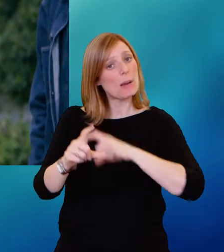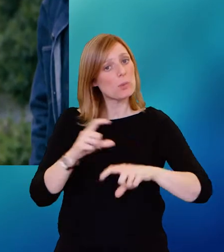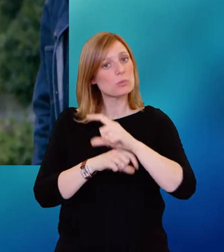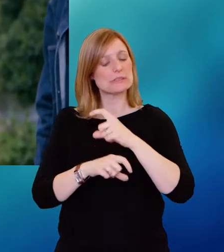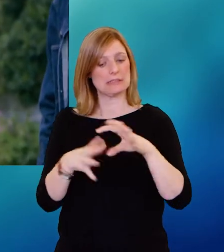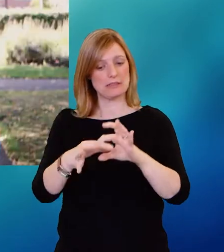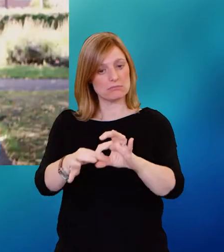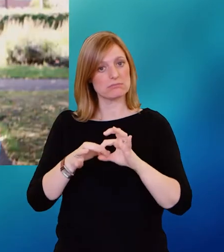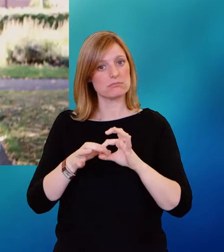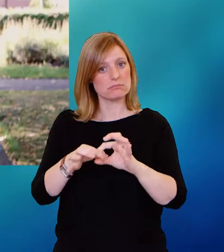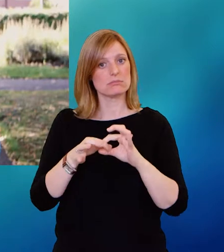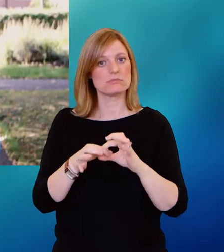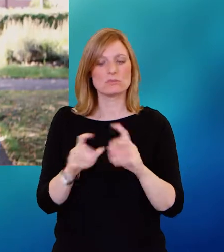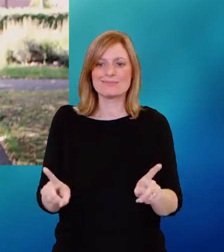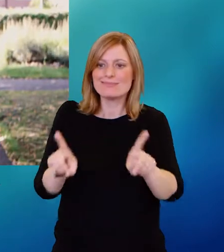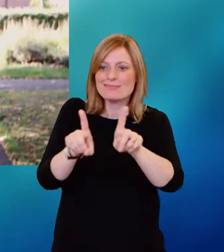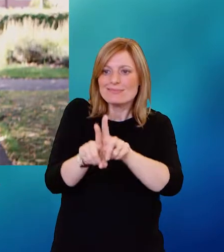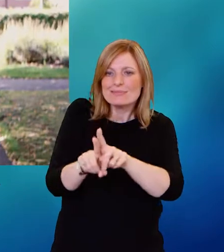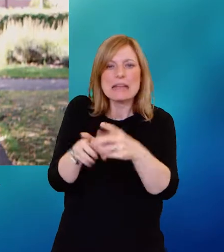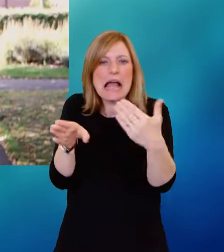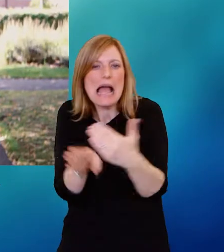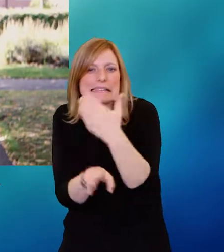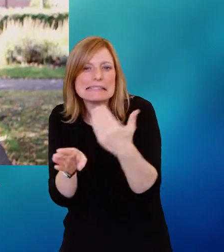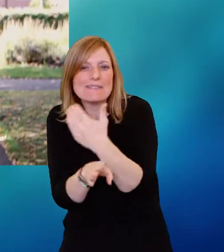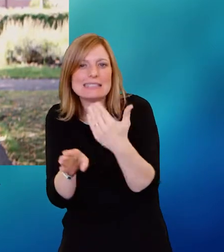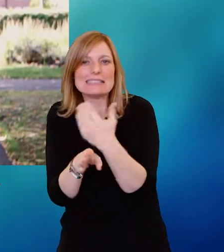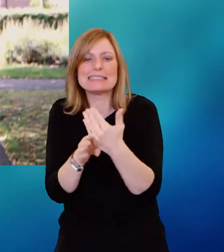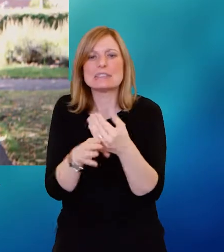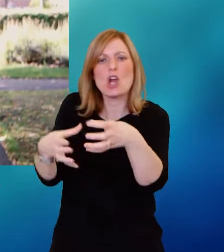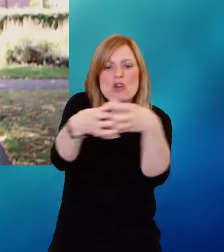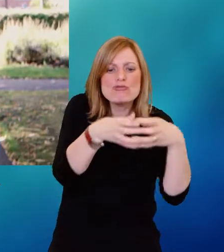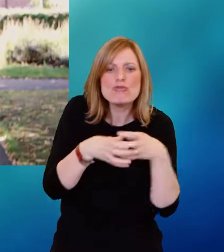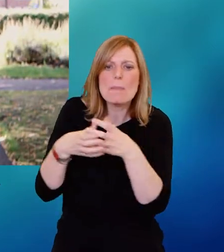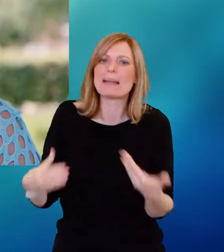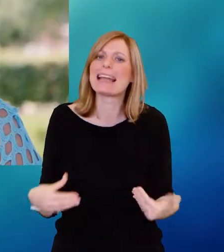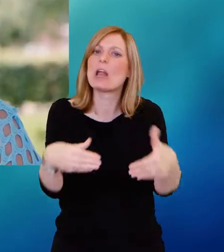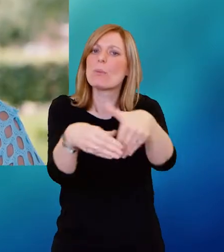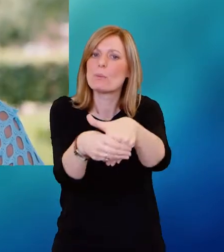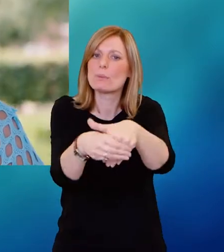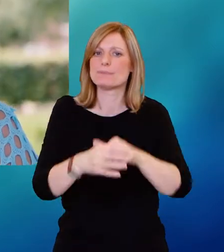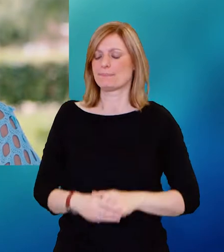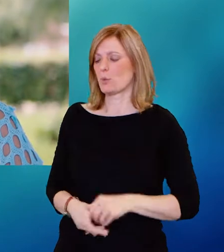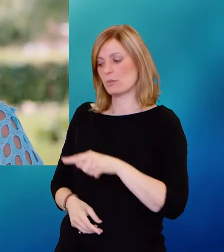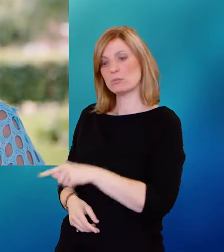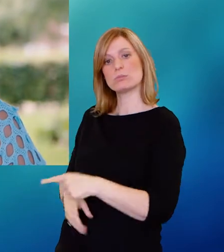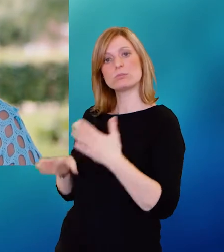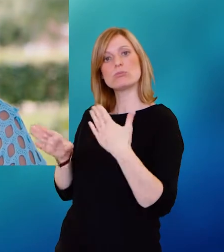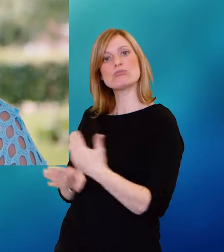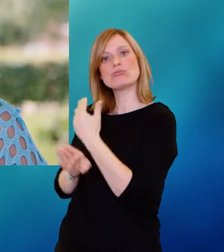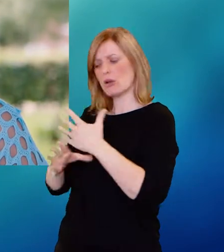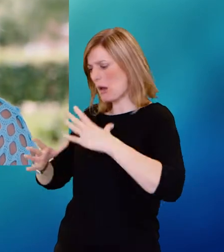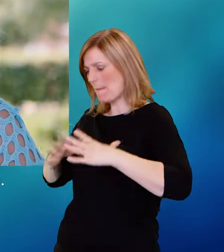so people always have someone to turn to and activities and groups to get involved in. And also through practical